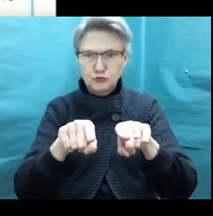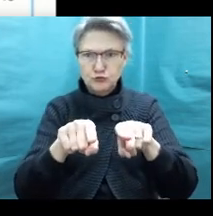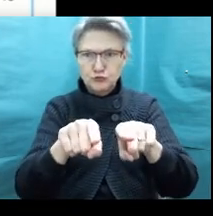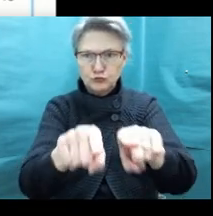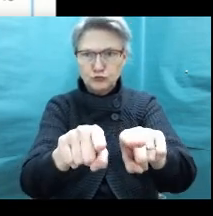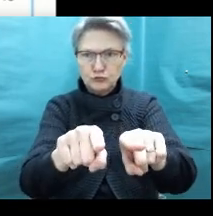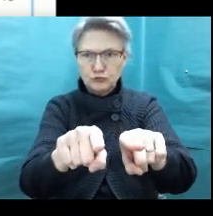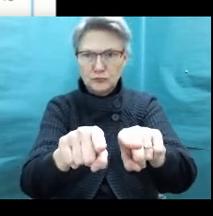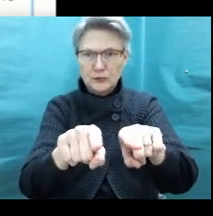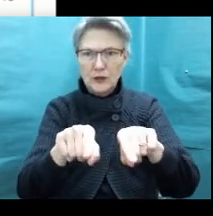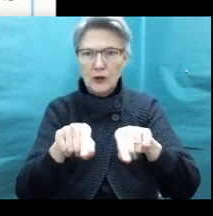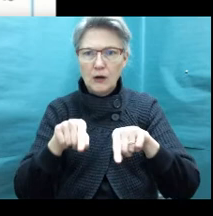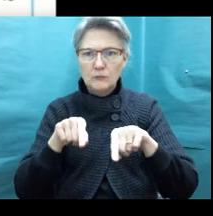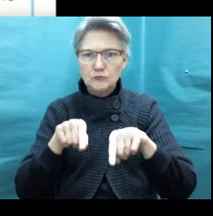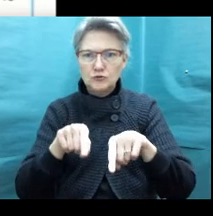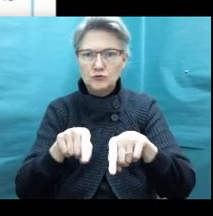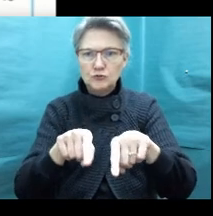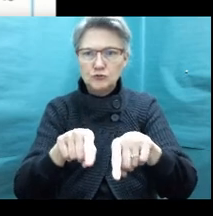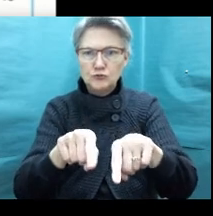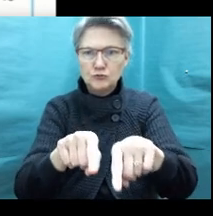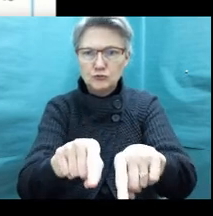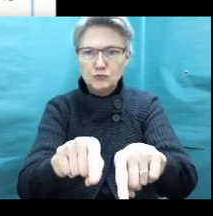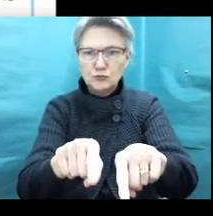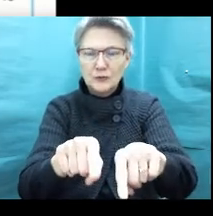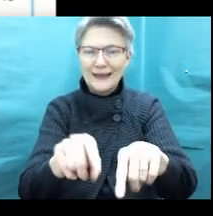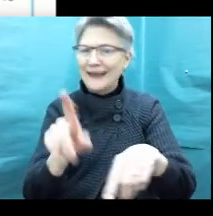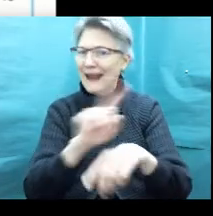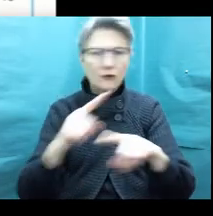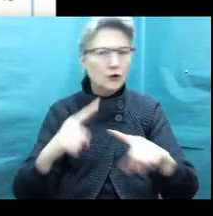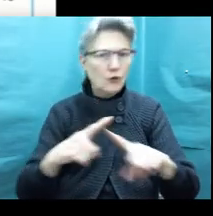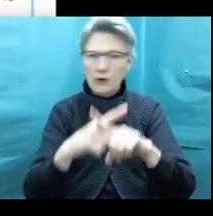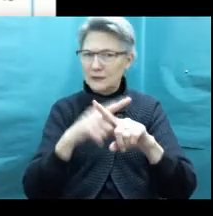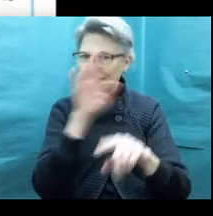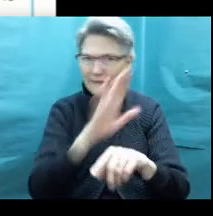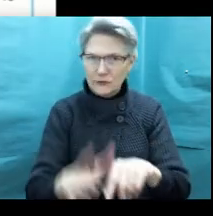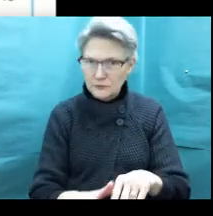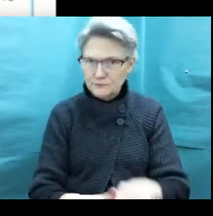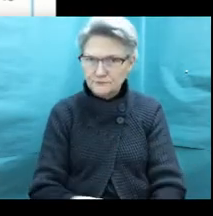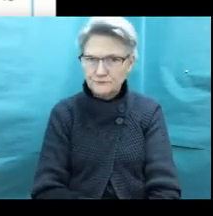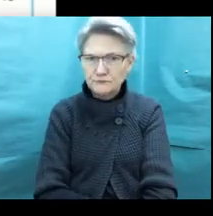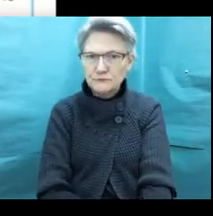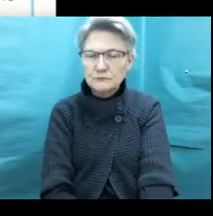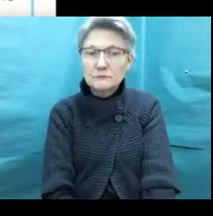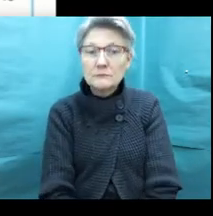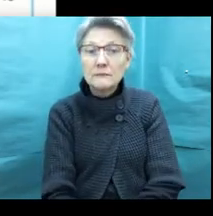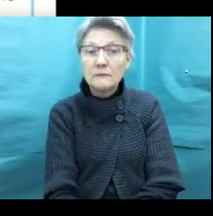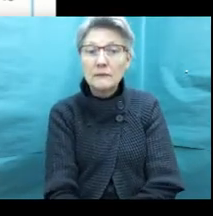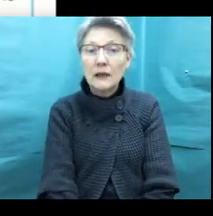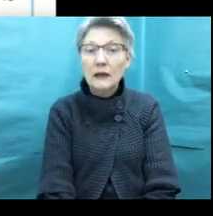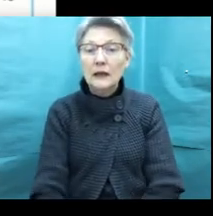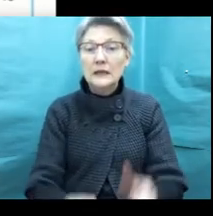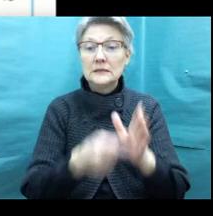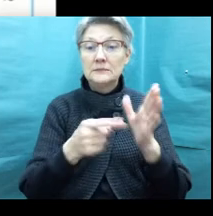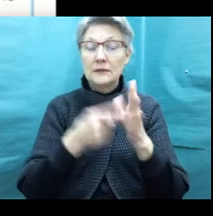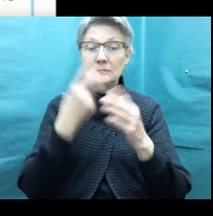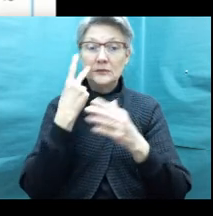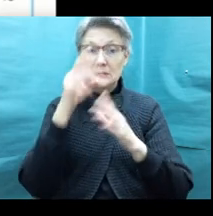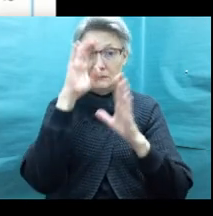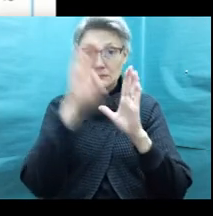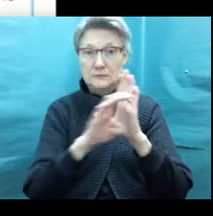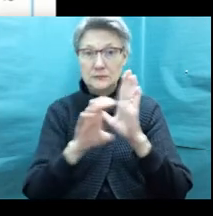same distance apart. Parallel lines never intersect. So sometimes you'll see a picture of